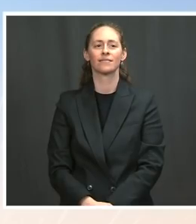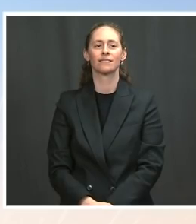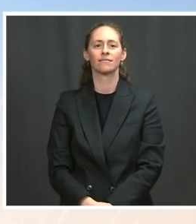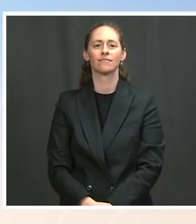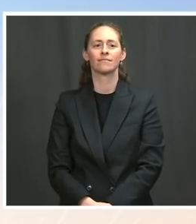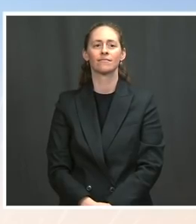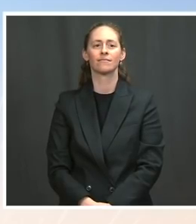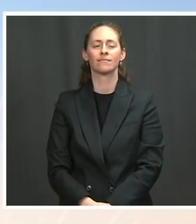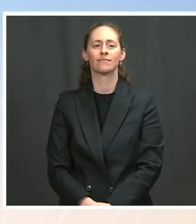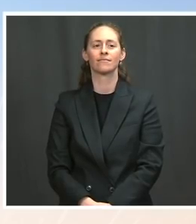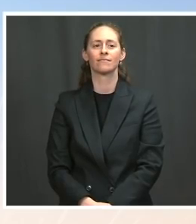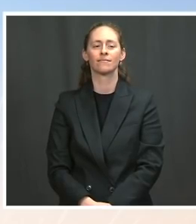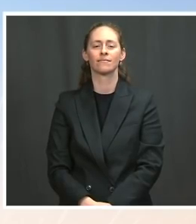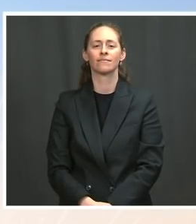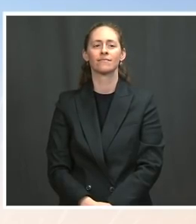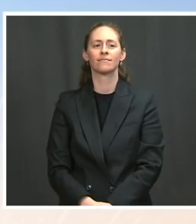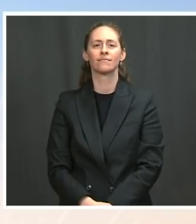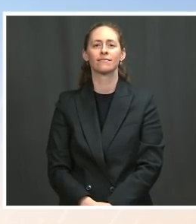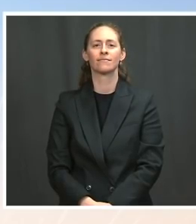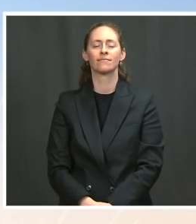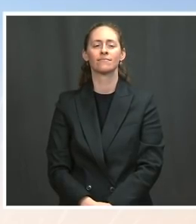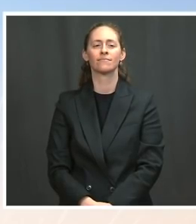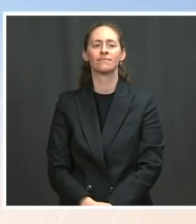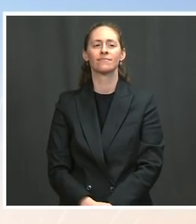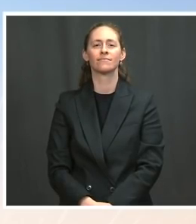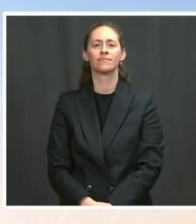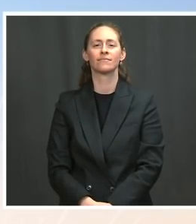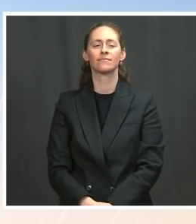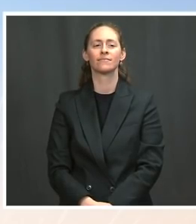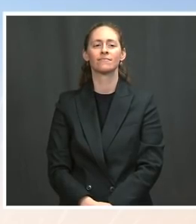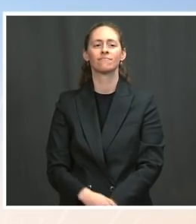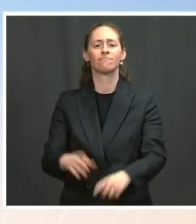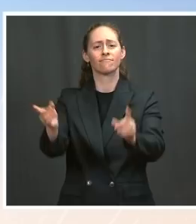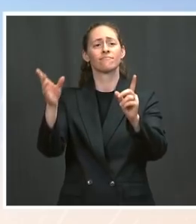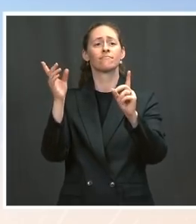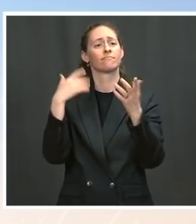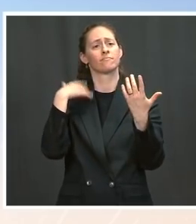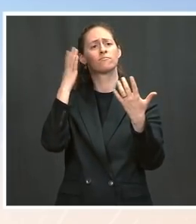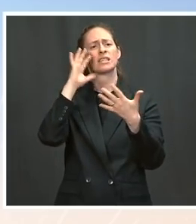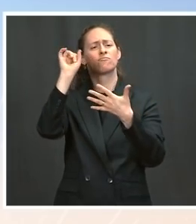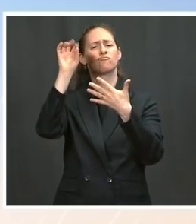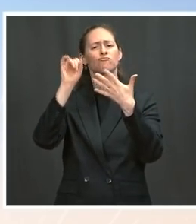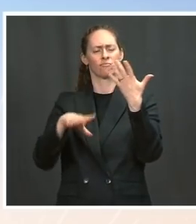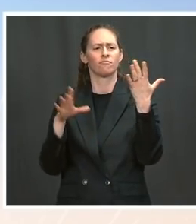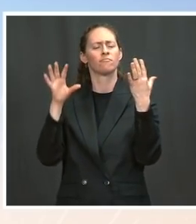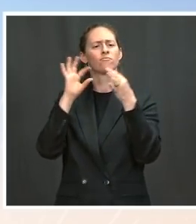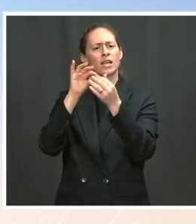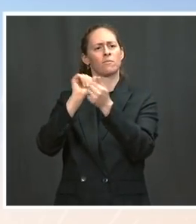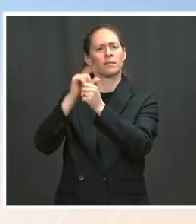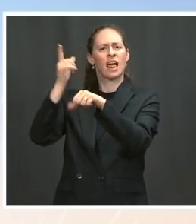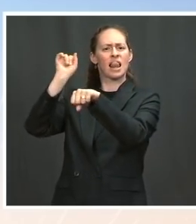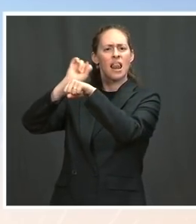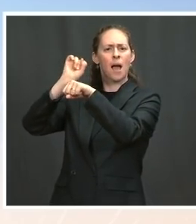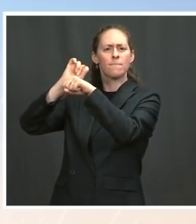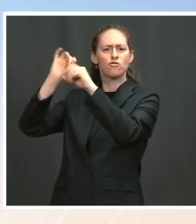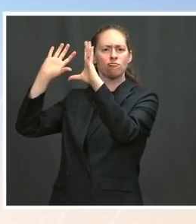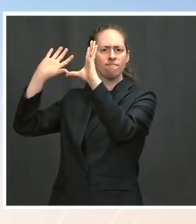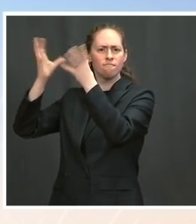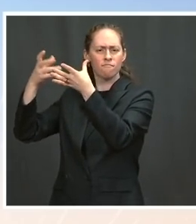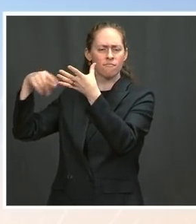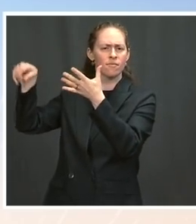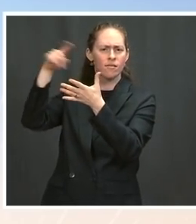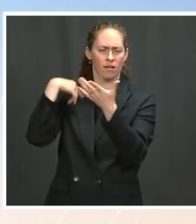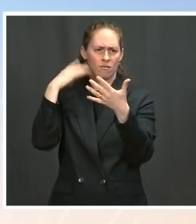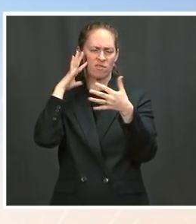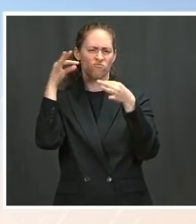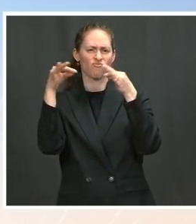I thought I'd spend a few minutes on the state of our labor market. When our administration took office, our economy